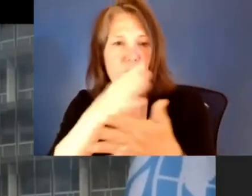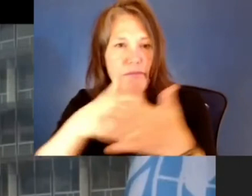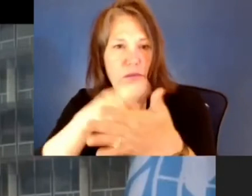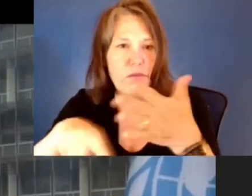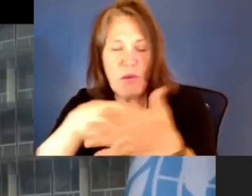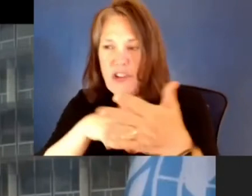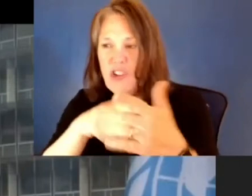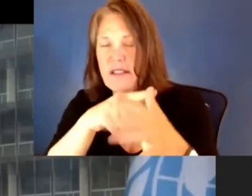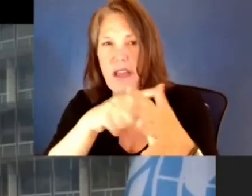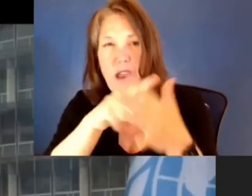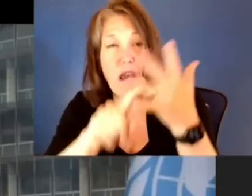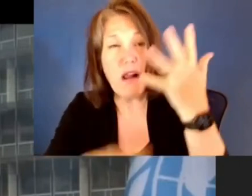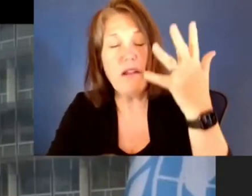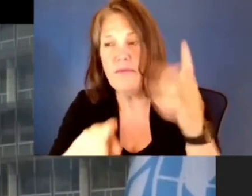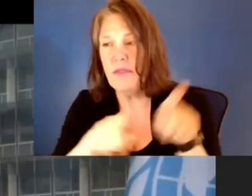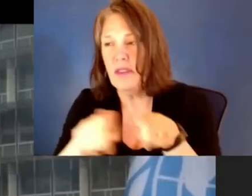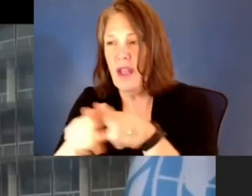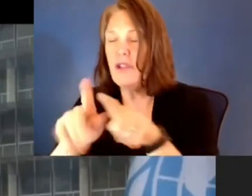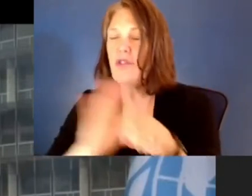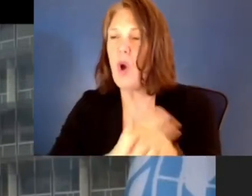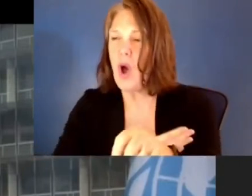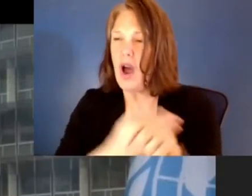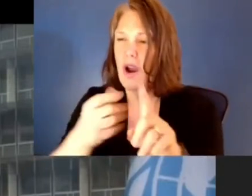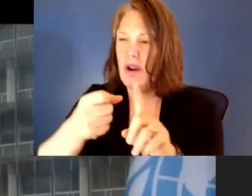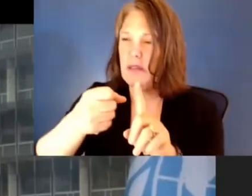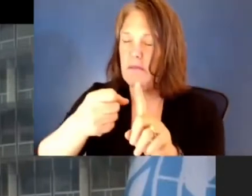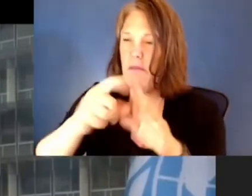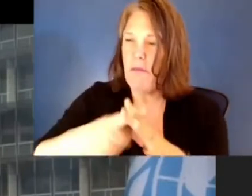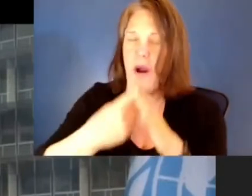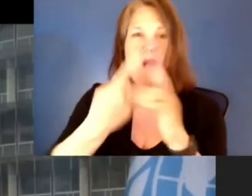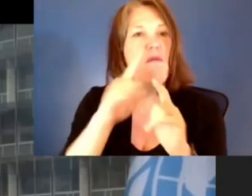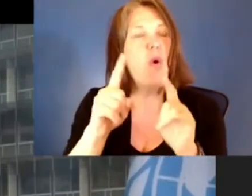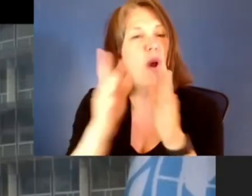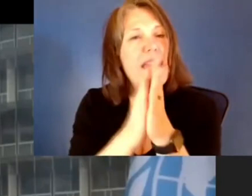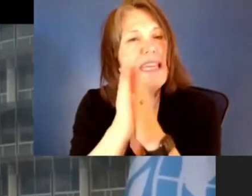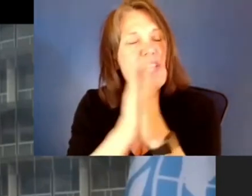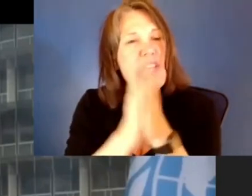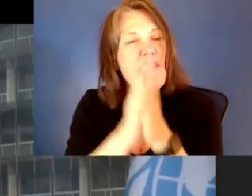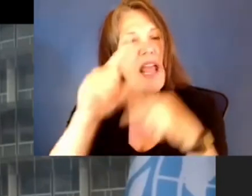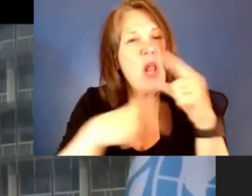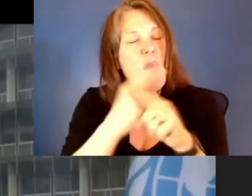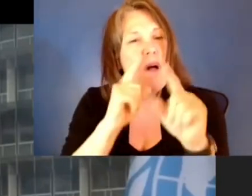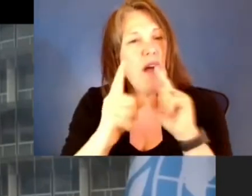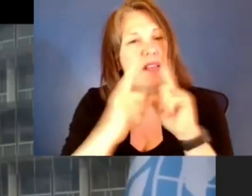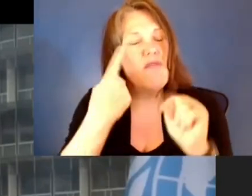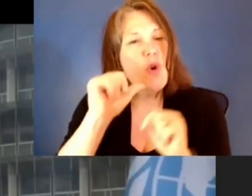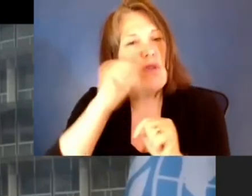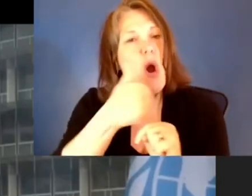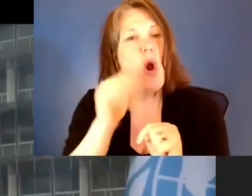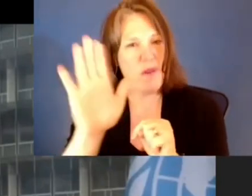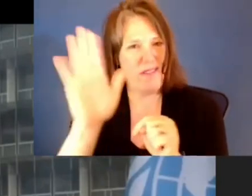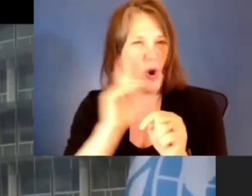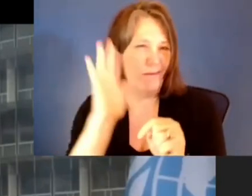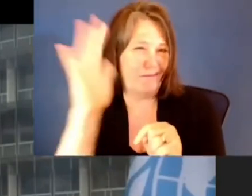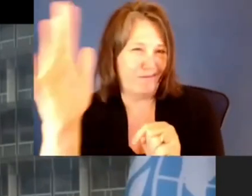of our initiative on the futures of education, a global conversation on tomorrow's education. Nearly